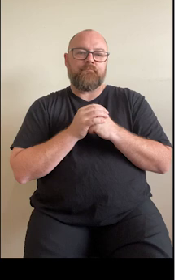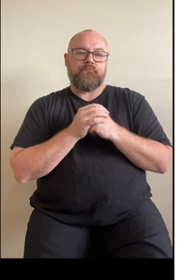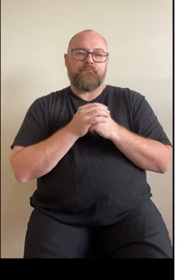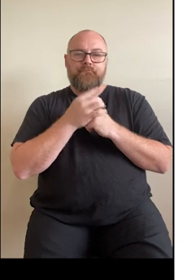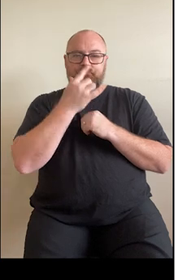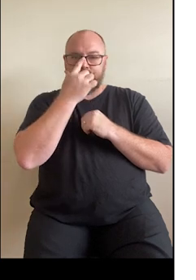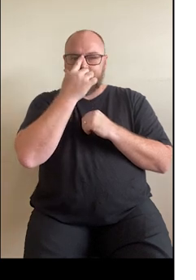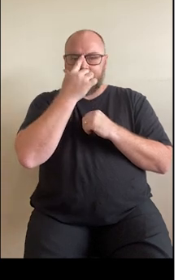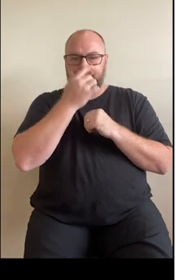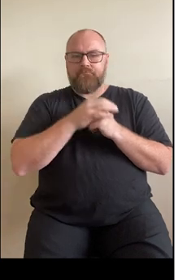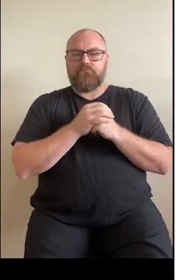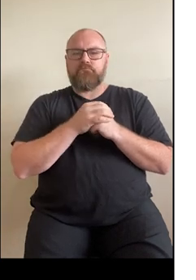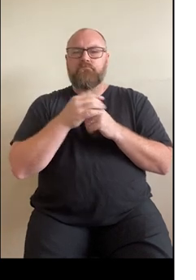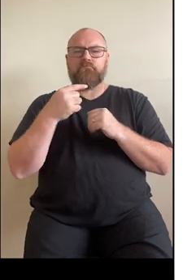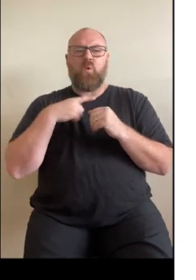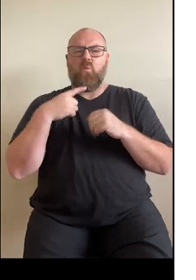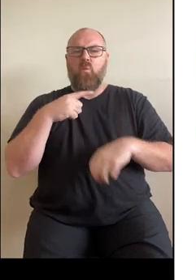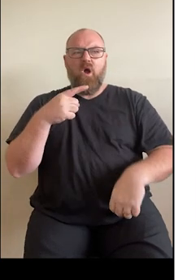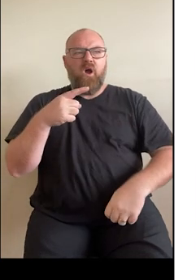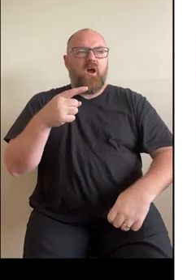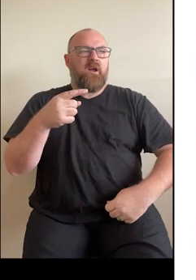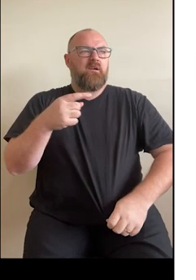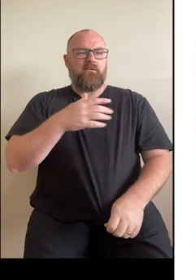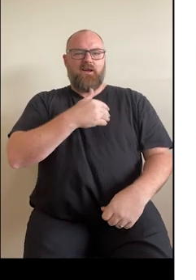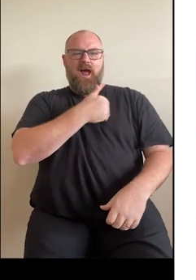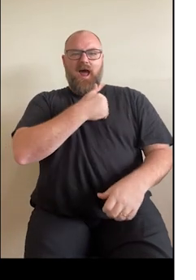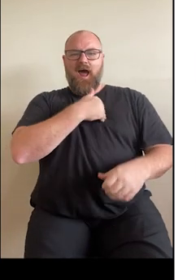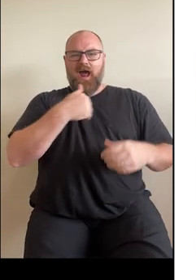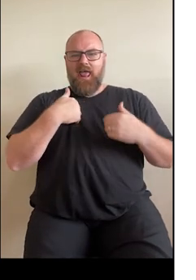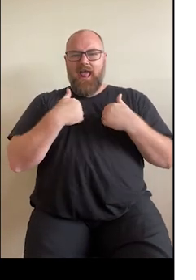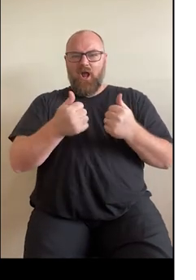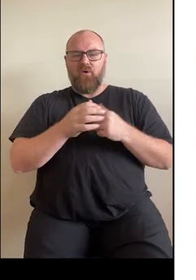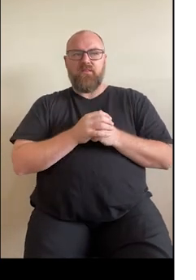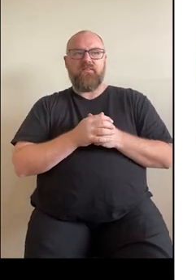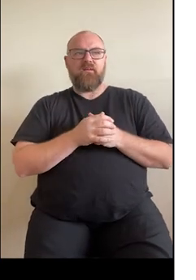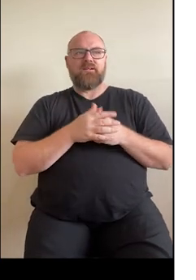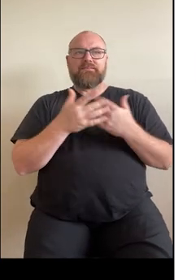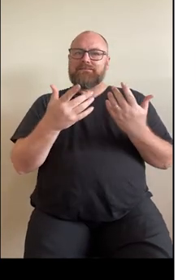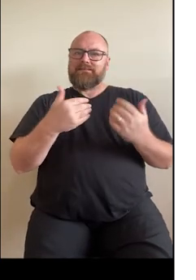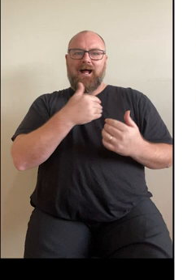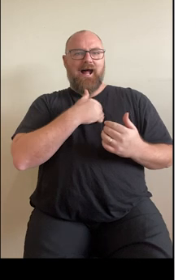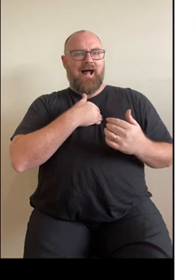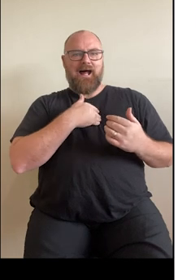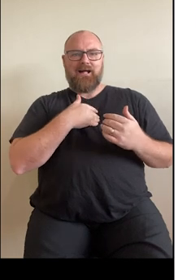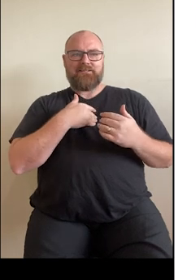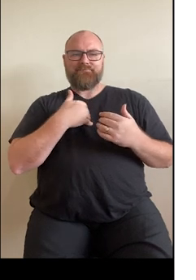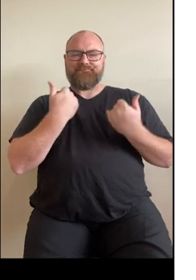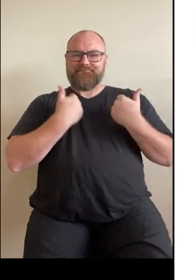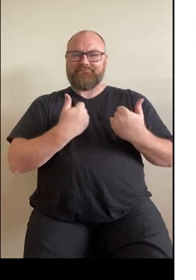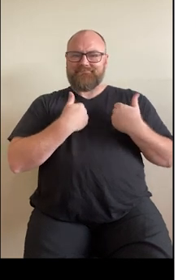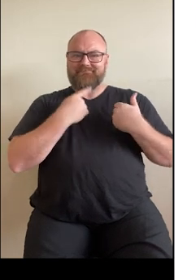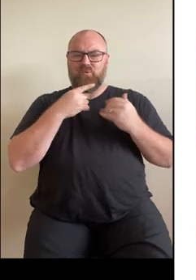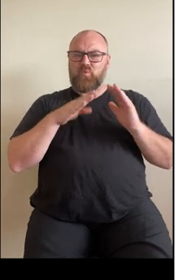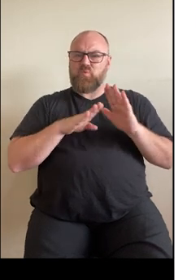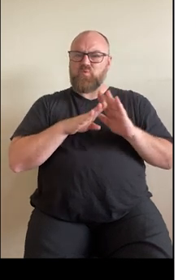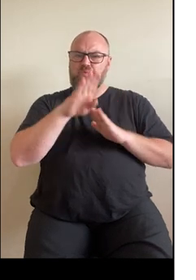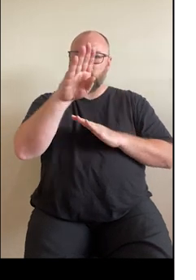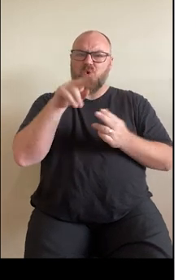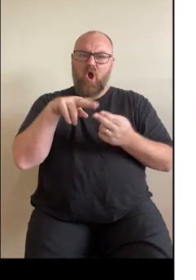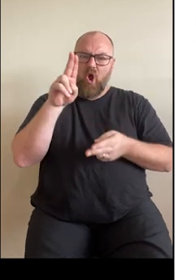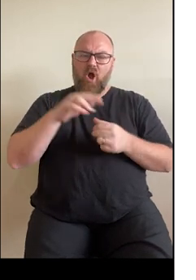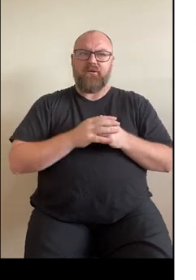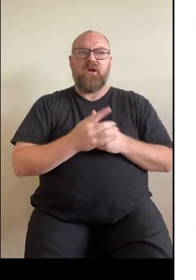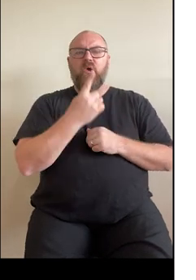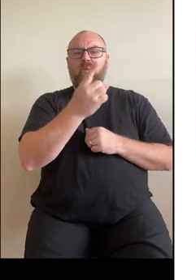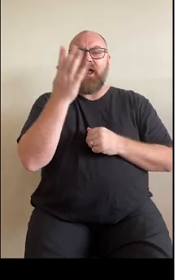So why is heart health important? The burden of cardiovascular disease remains high. It causes one in